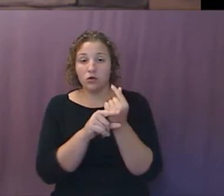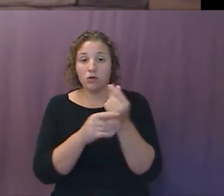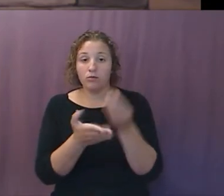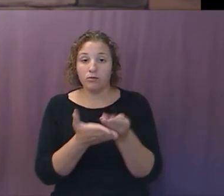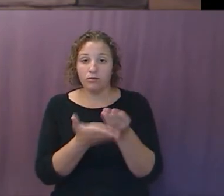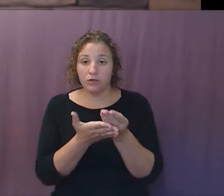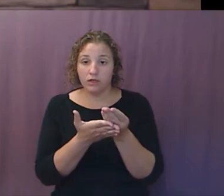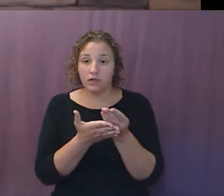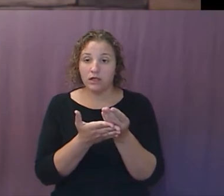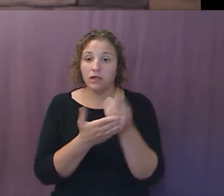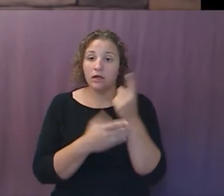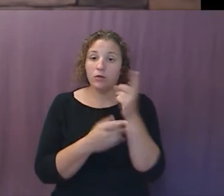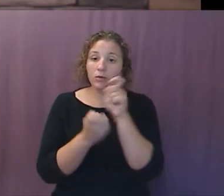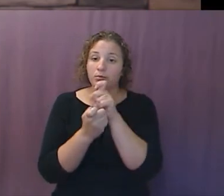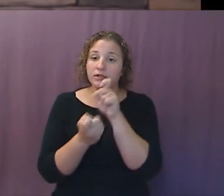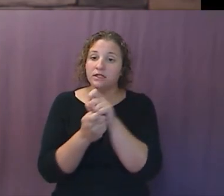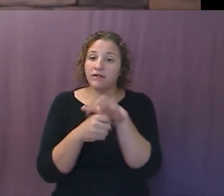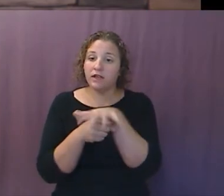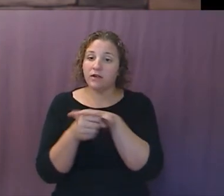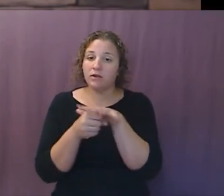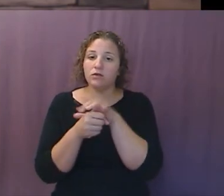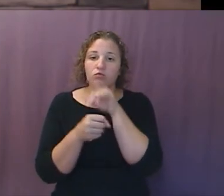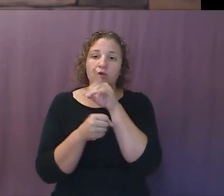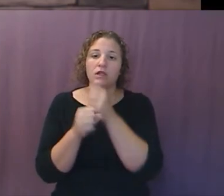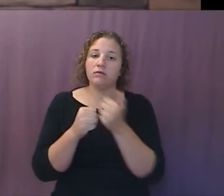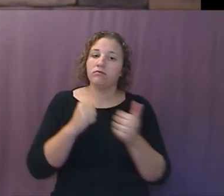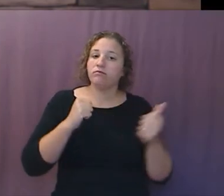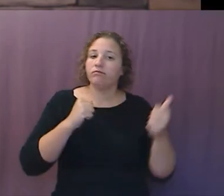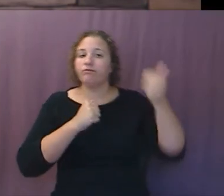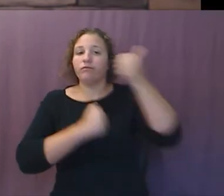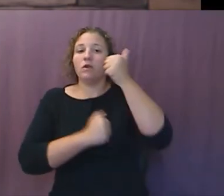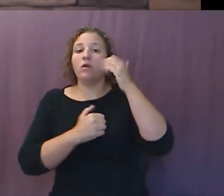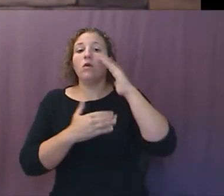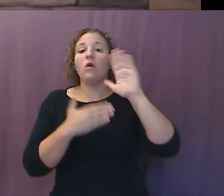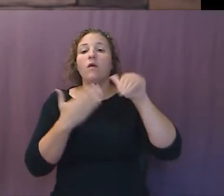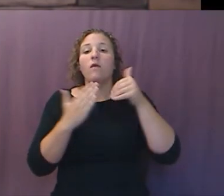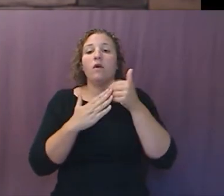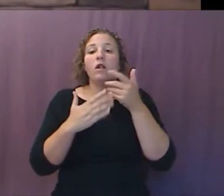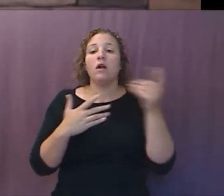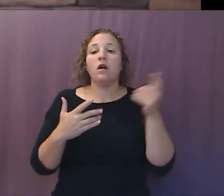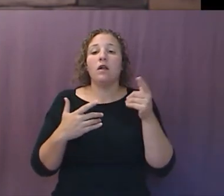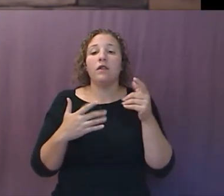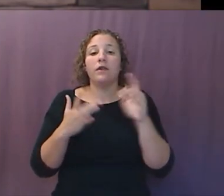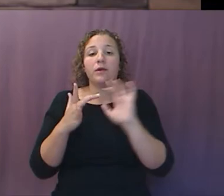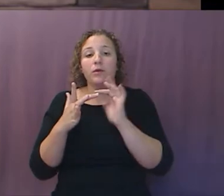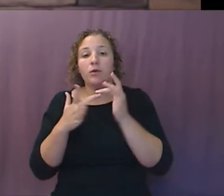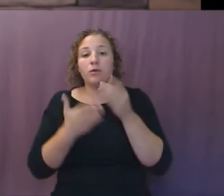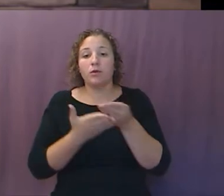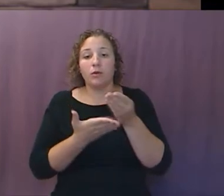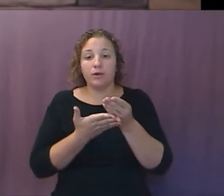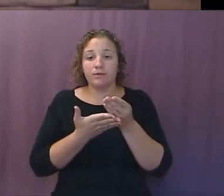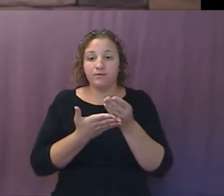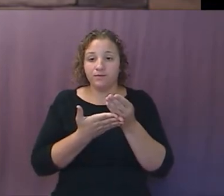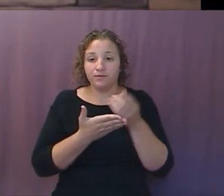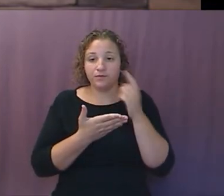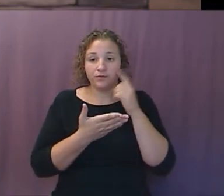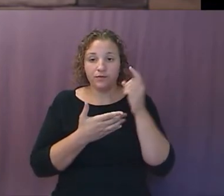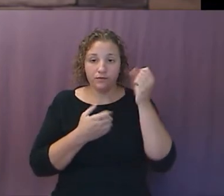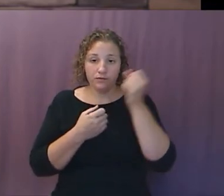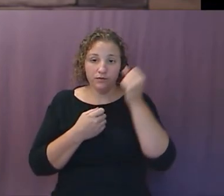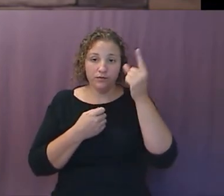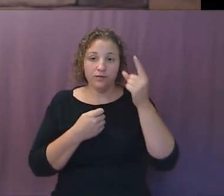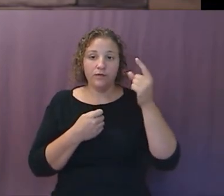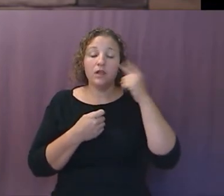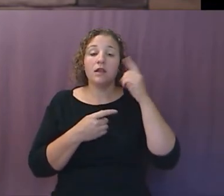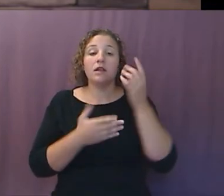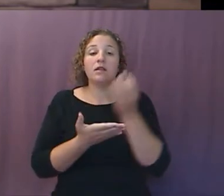crucial area you're already light years ahead of virtually all other cryptocurrencies. You realize the fundamental importance of a